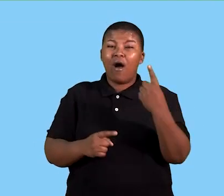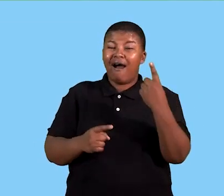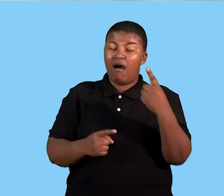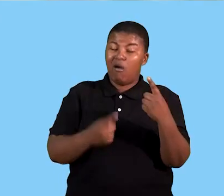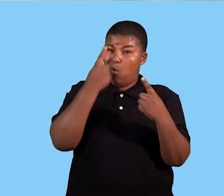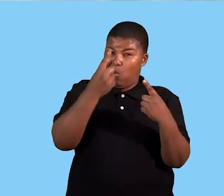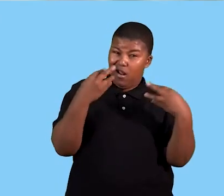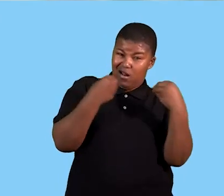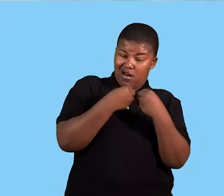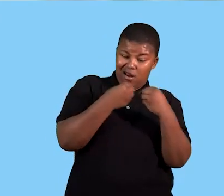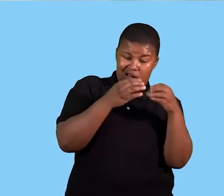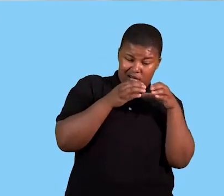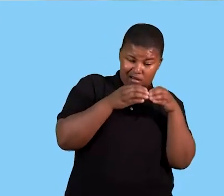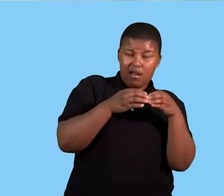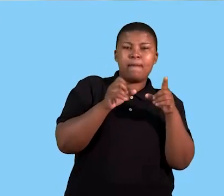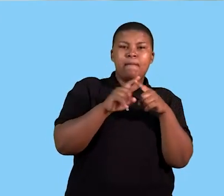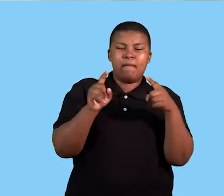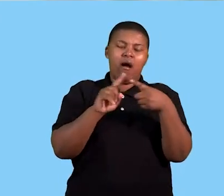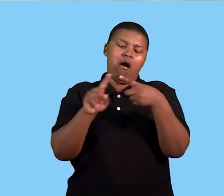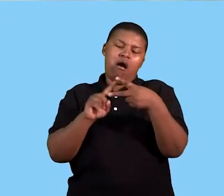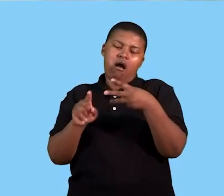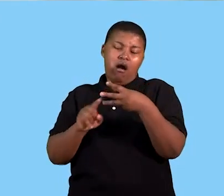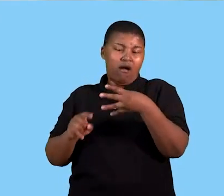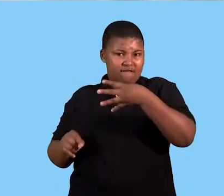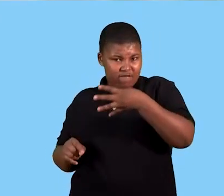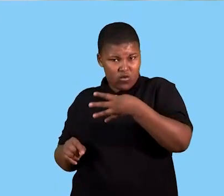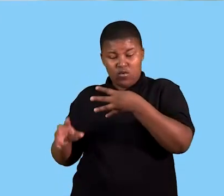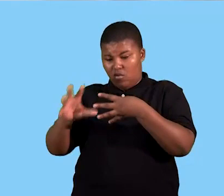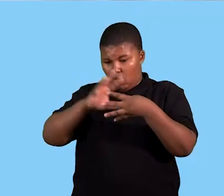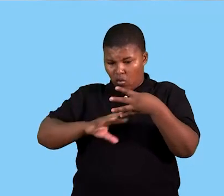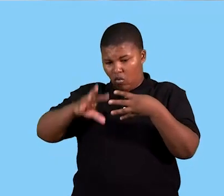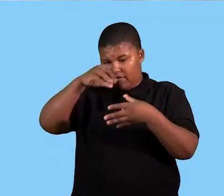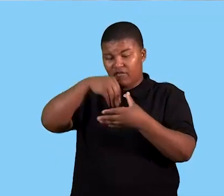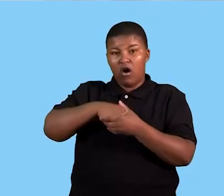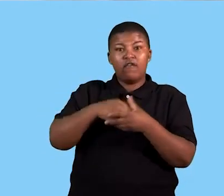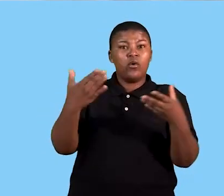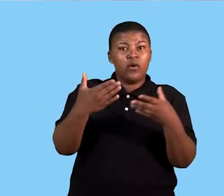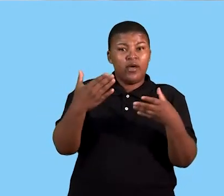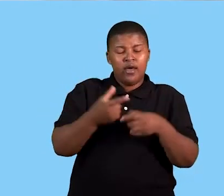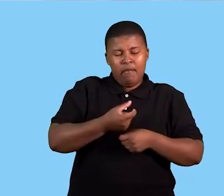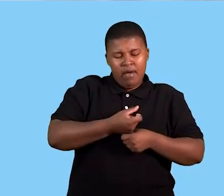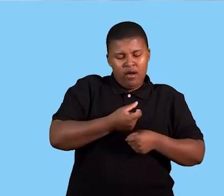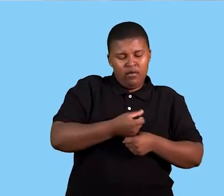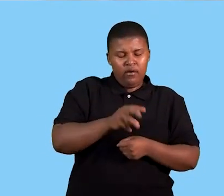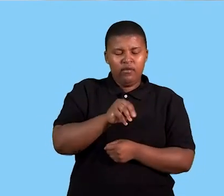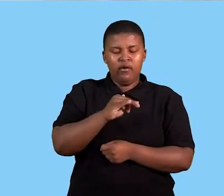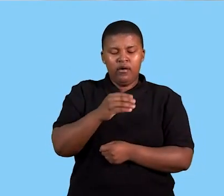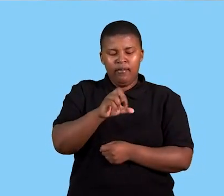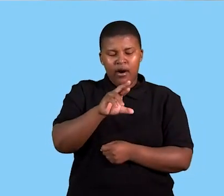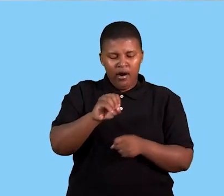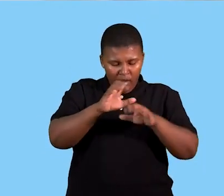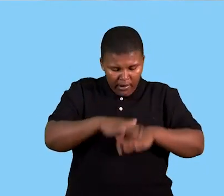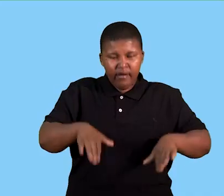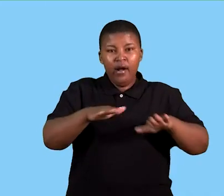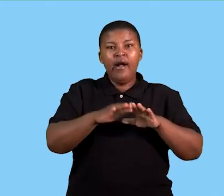thing that is classified in the micro environment as a whole. Okay, so the first one is then